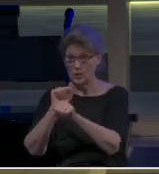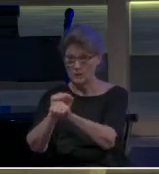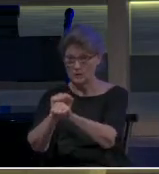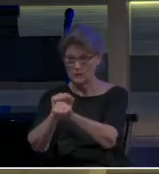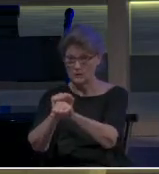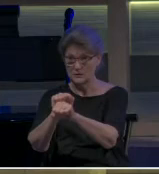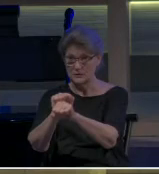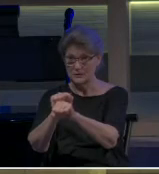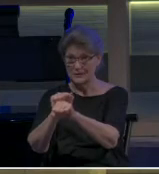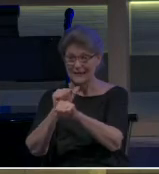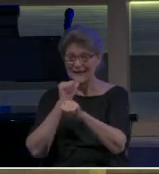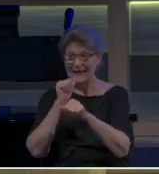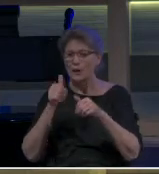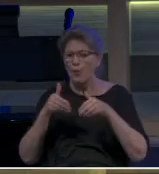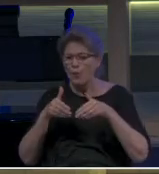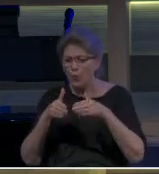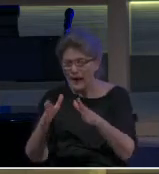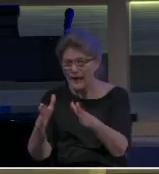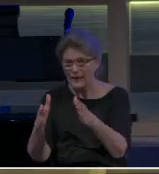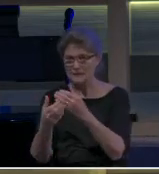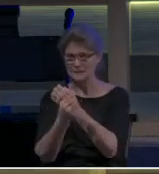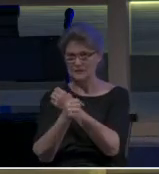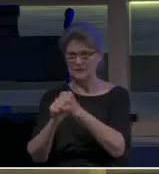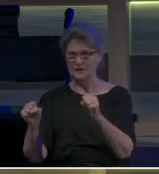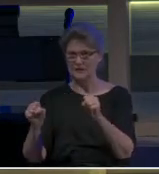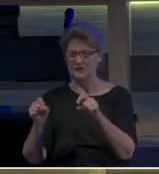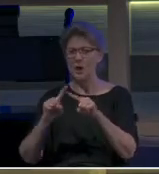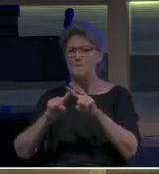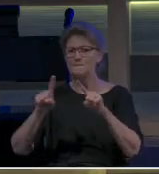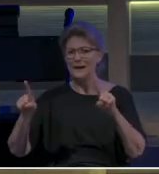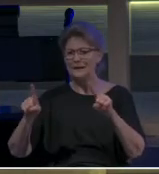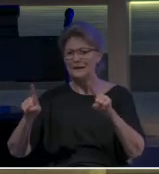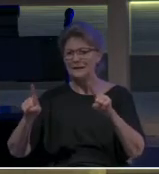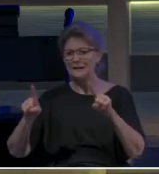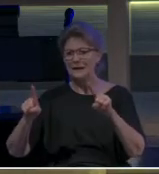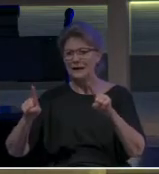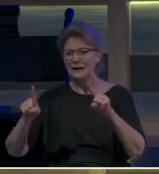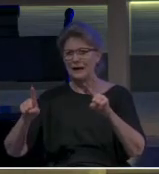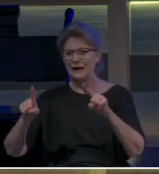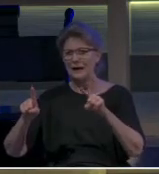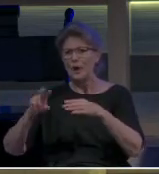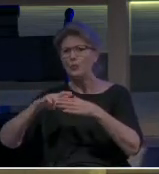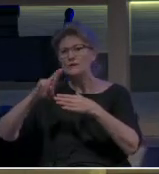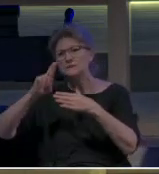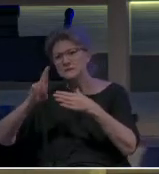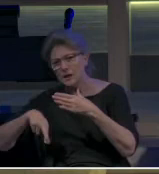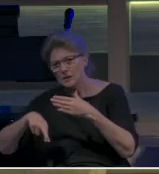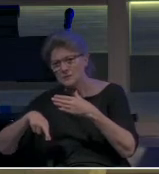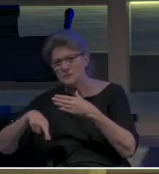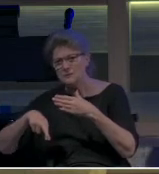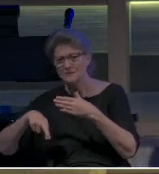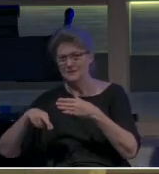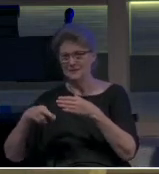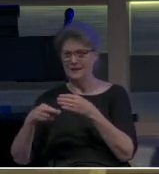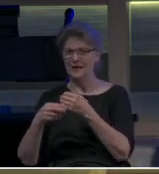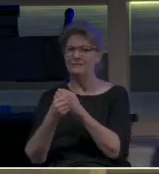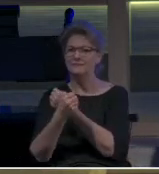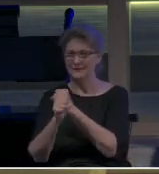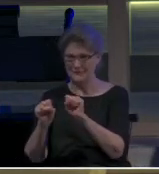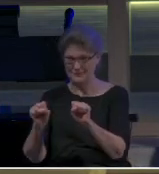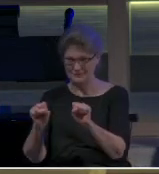a means of salvation, but is its expected fruit.